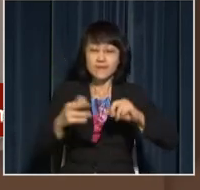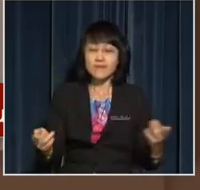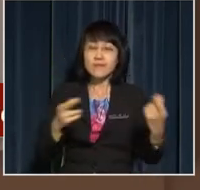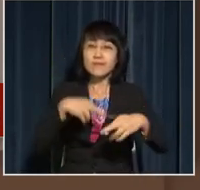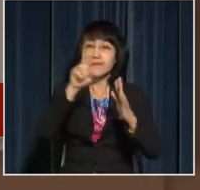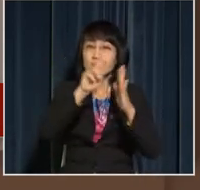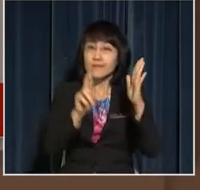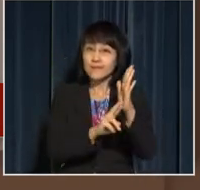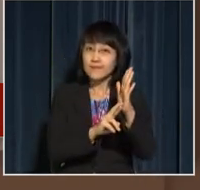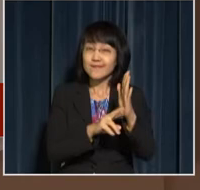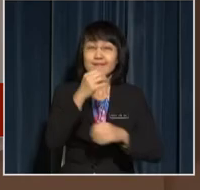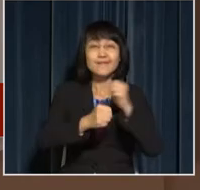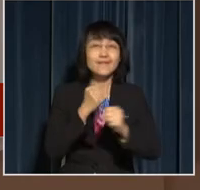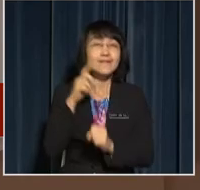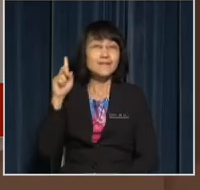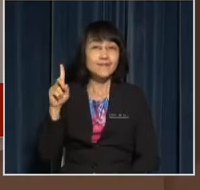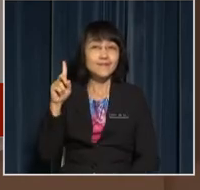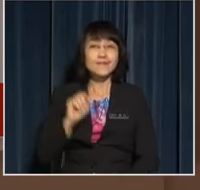for Year 1